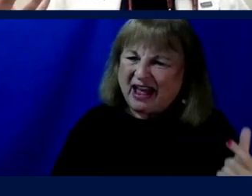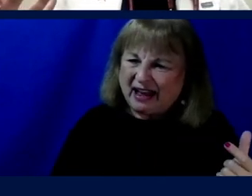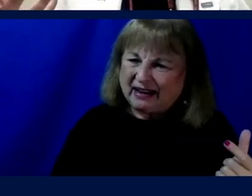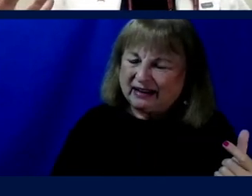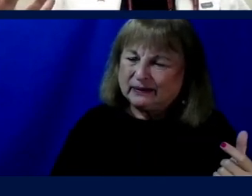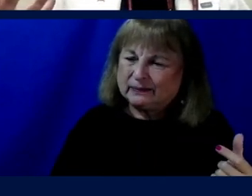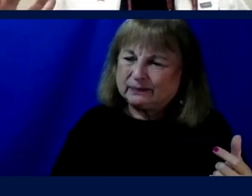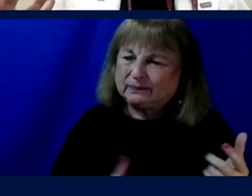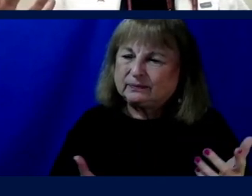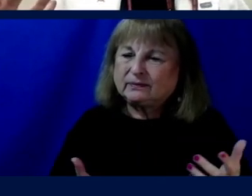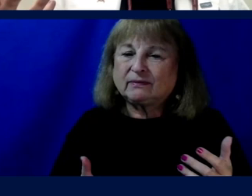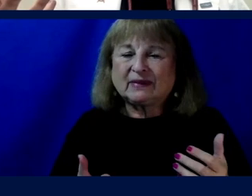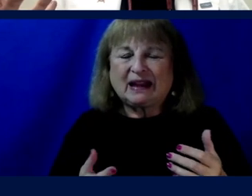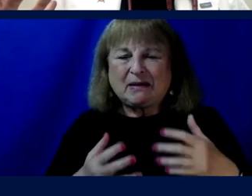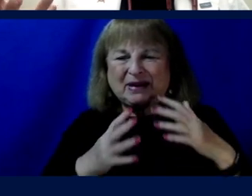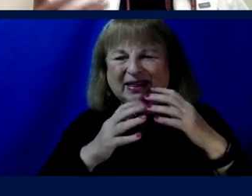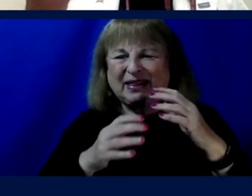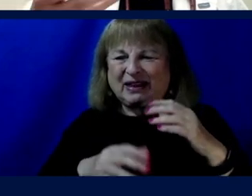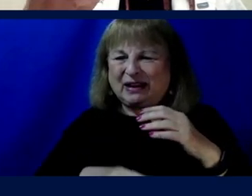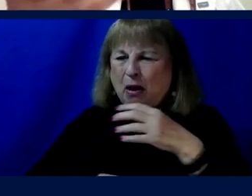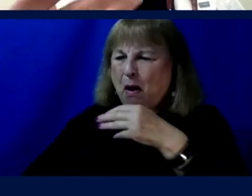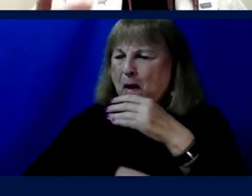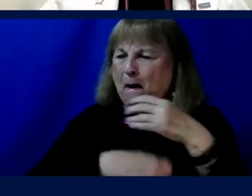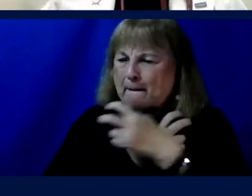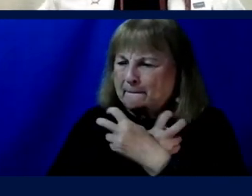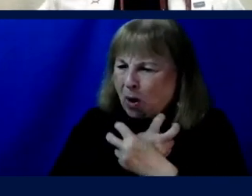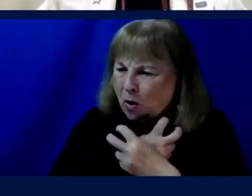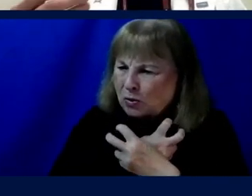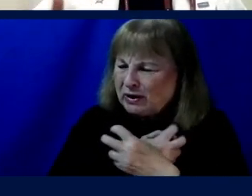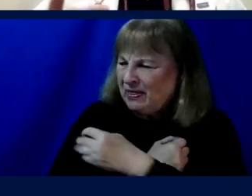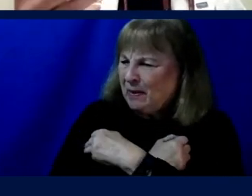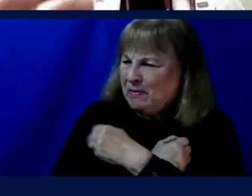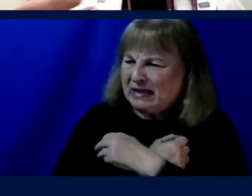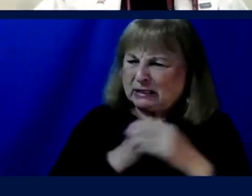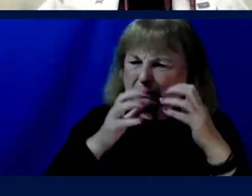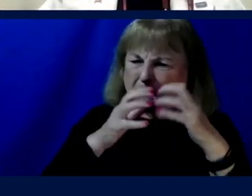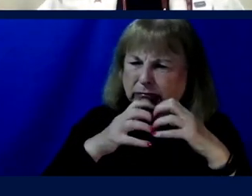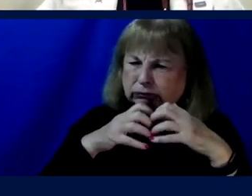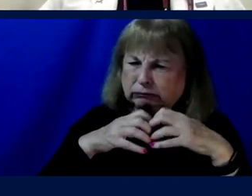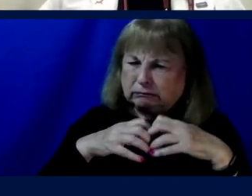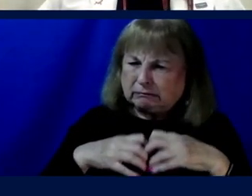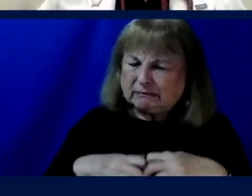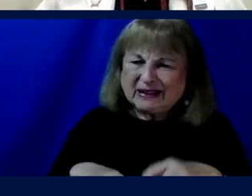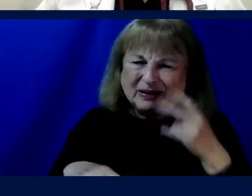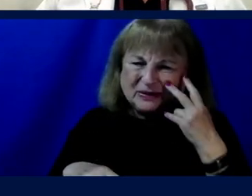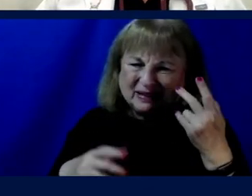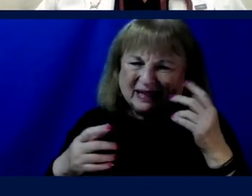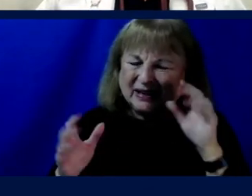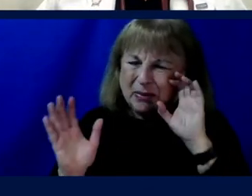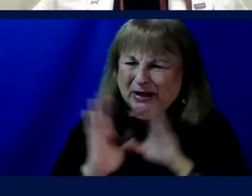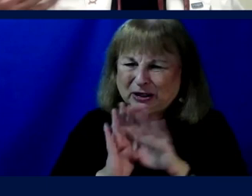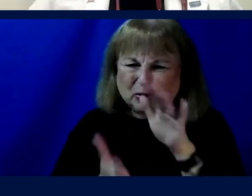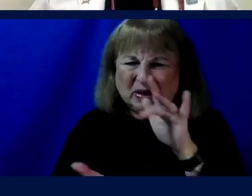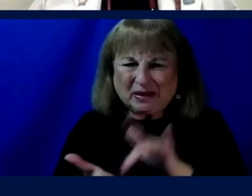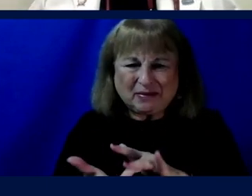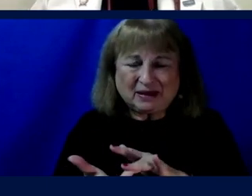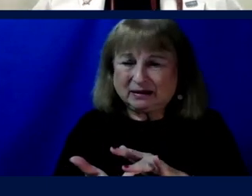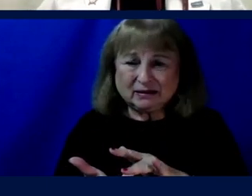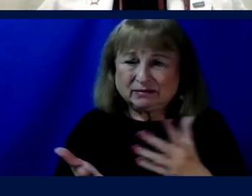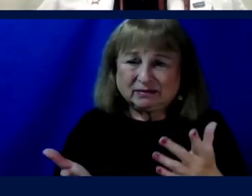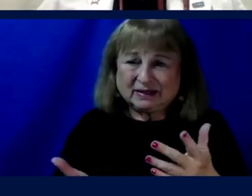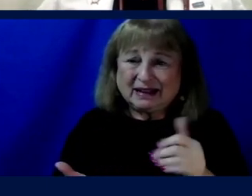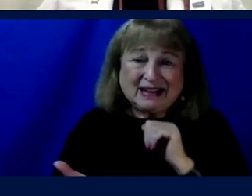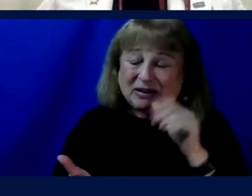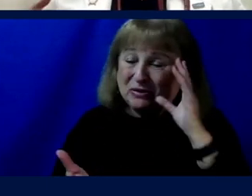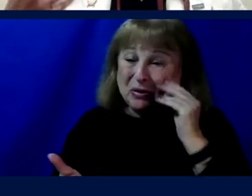and then, you know, the atrophy of bone and muscle in that lower extremity. But if you don't, the way Dwayne, who's pictured here in the middle, does not, then you may not